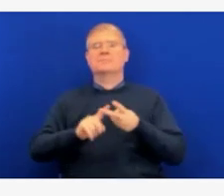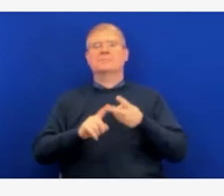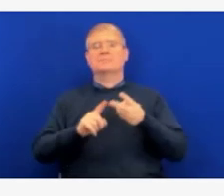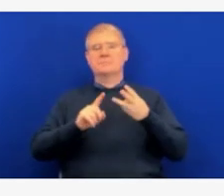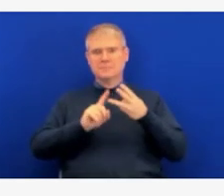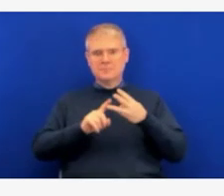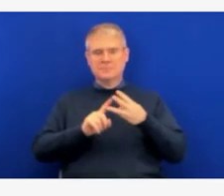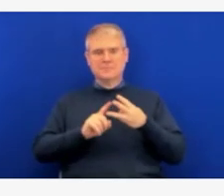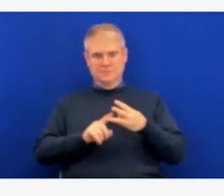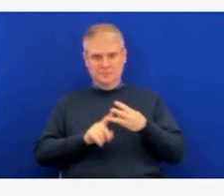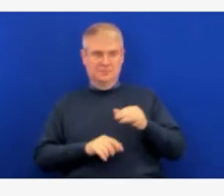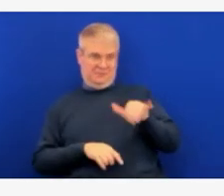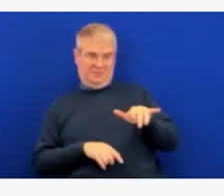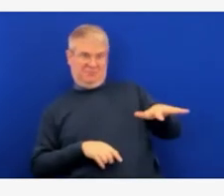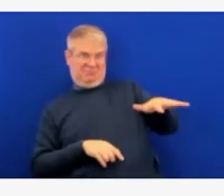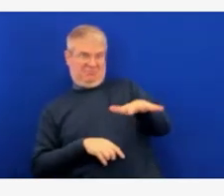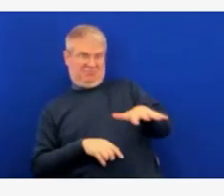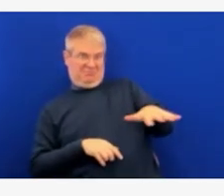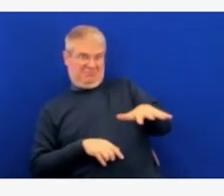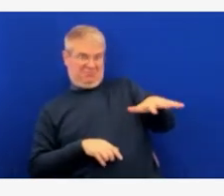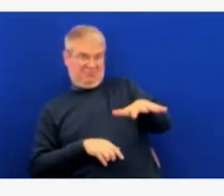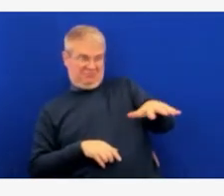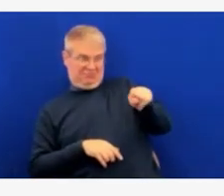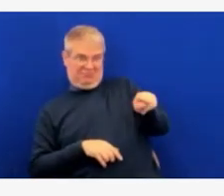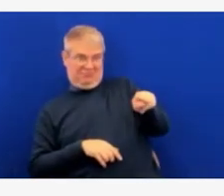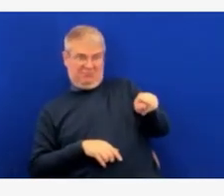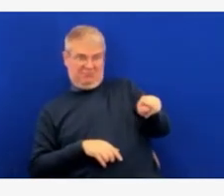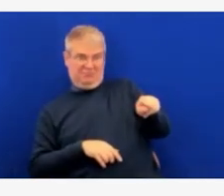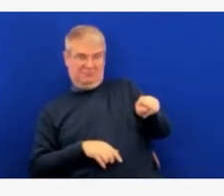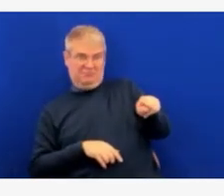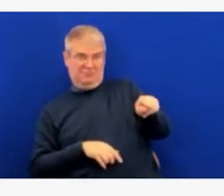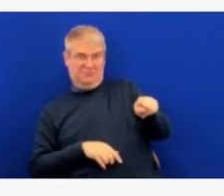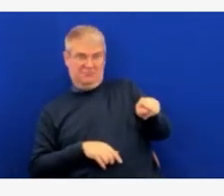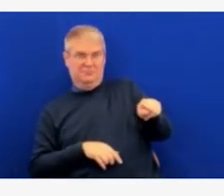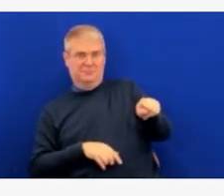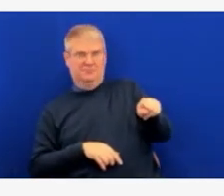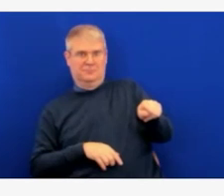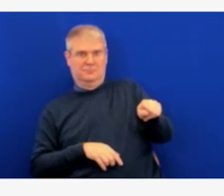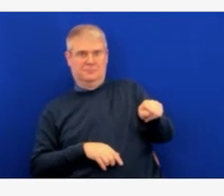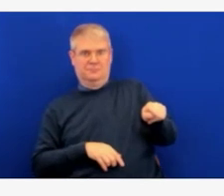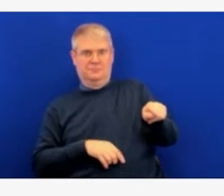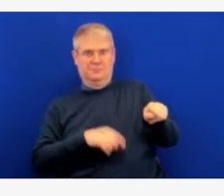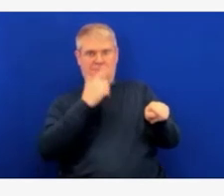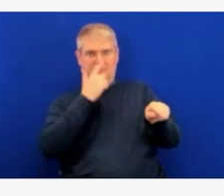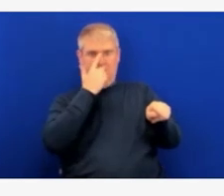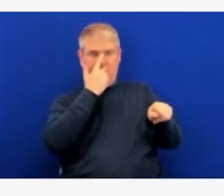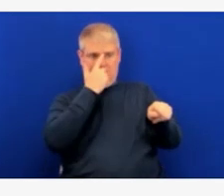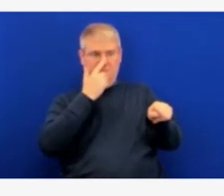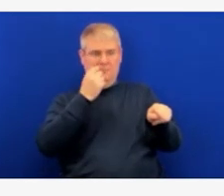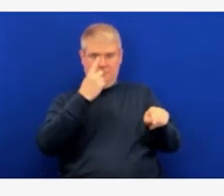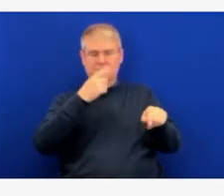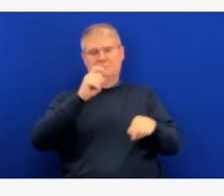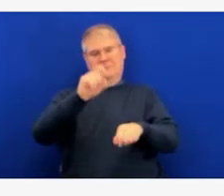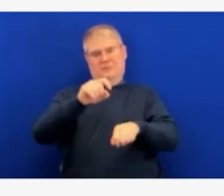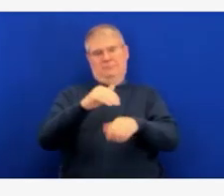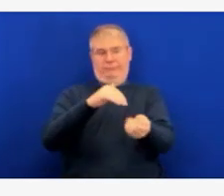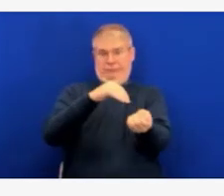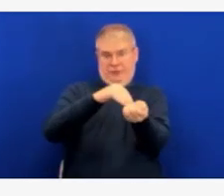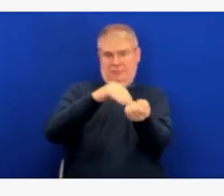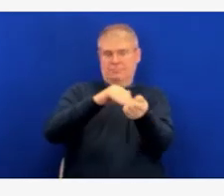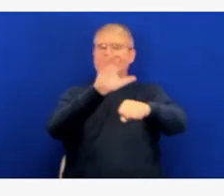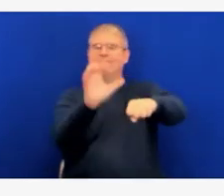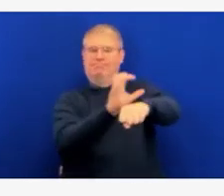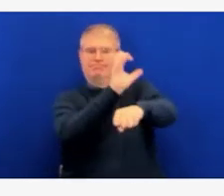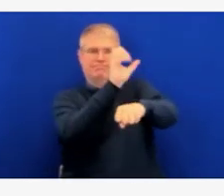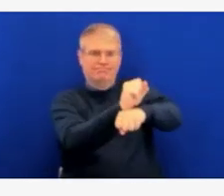may not be available until next week or at least later this week, as it takes a few days for them